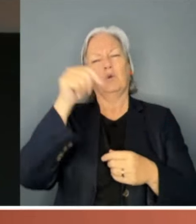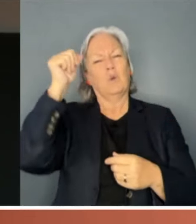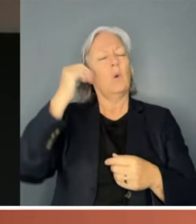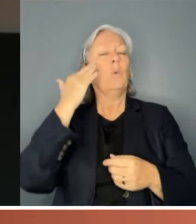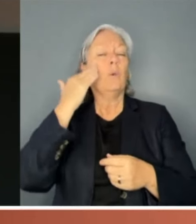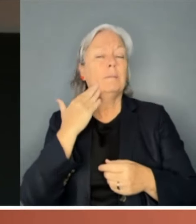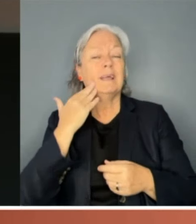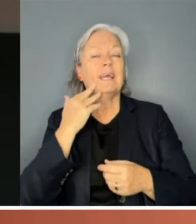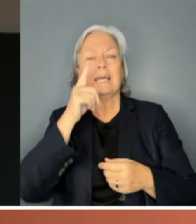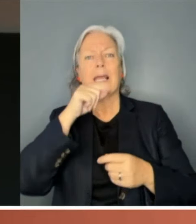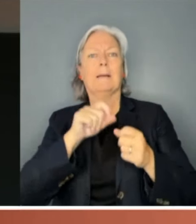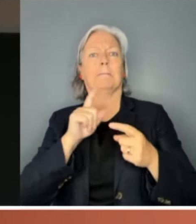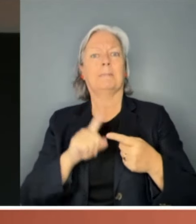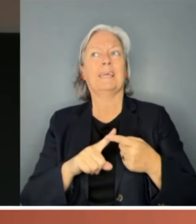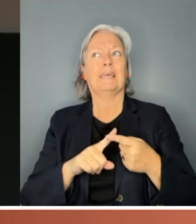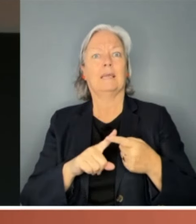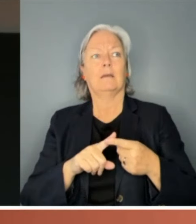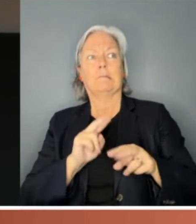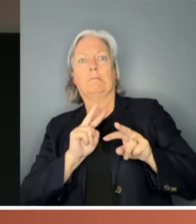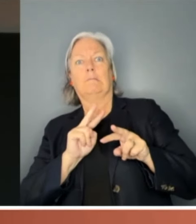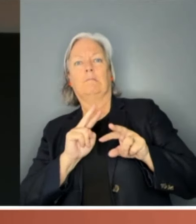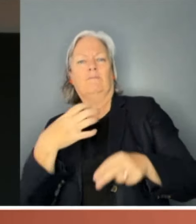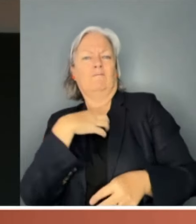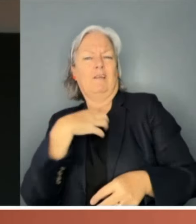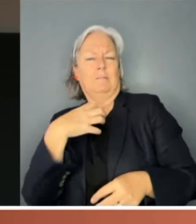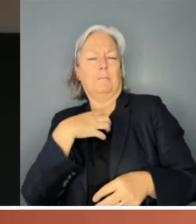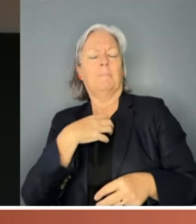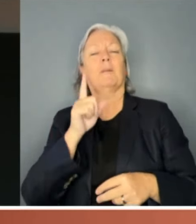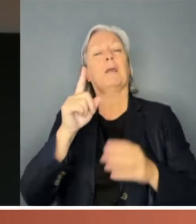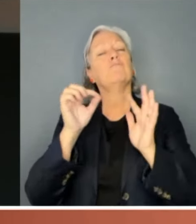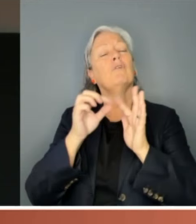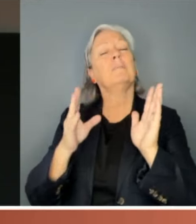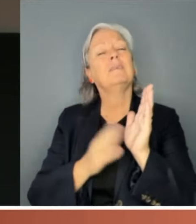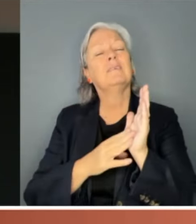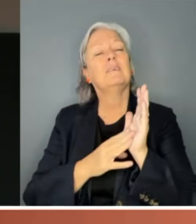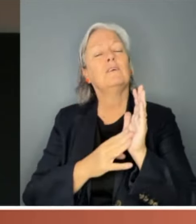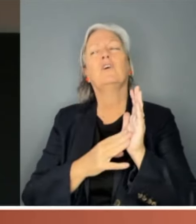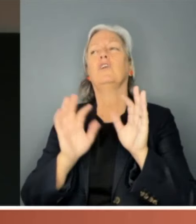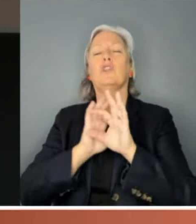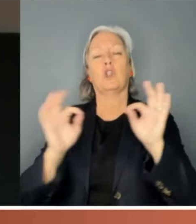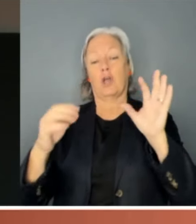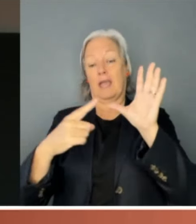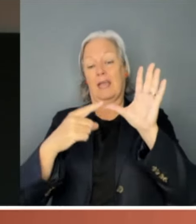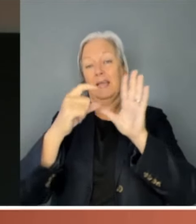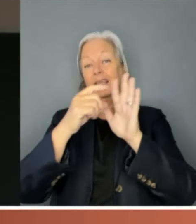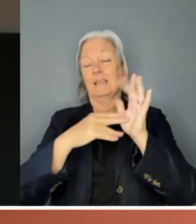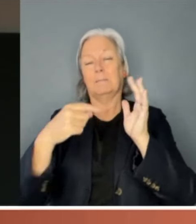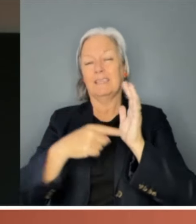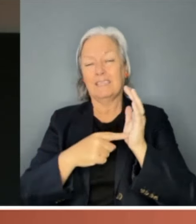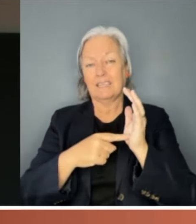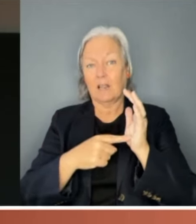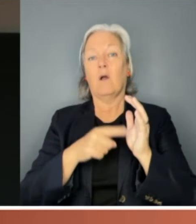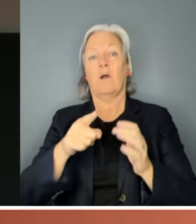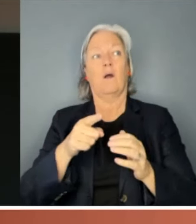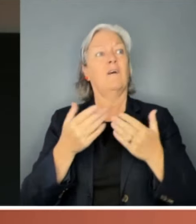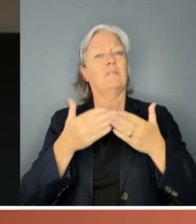very terrifying. But unlike Prime Ministers who don't publicly admit a fundamental fear of women, Menzies